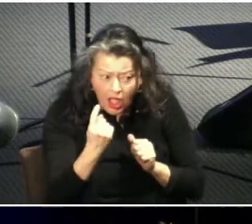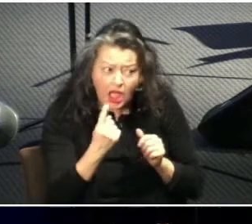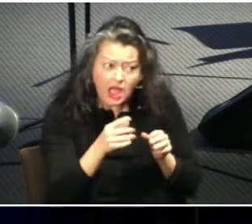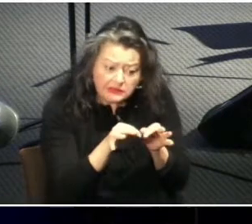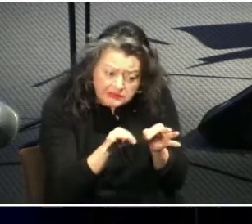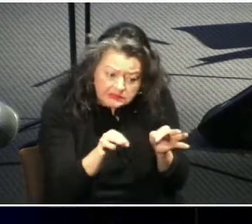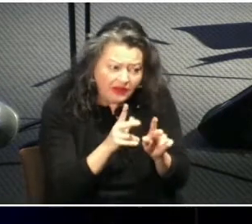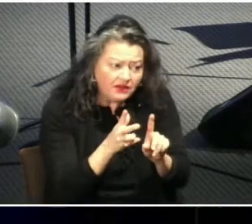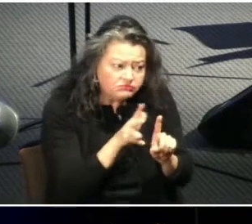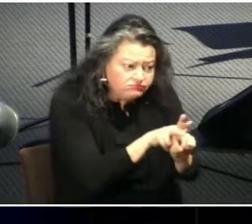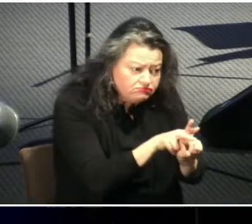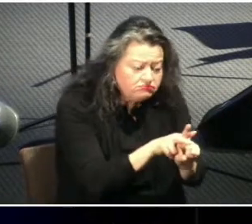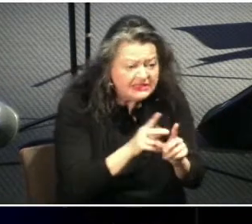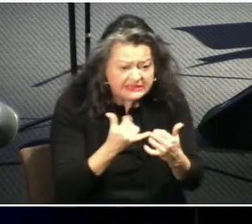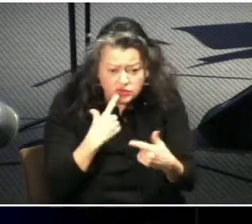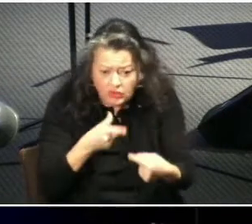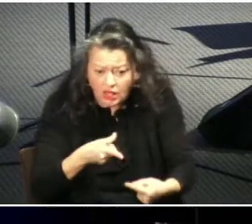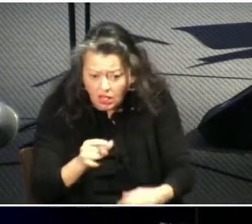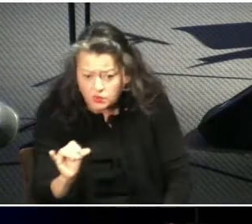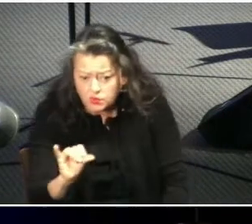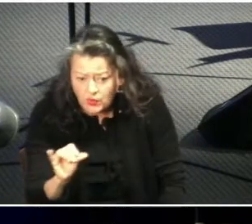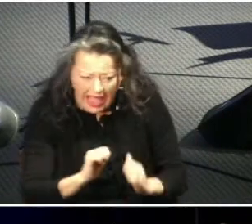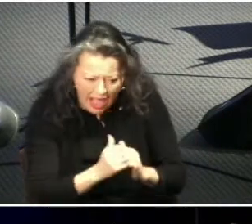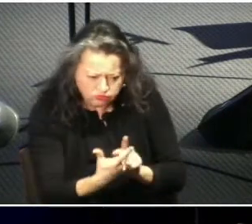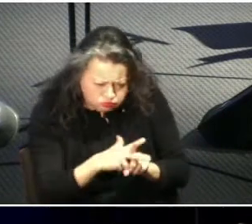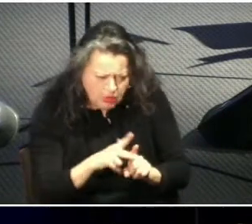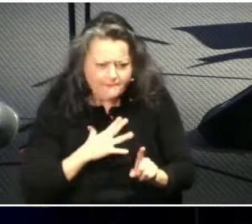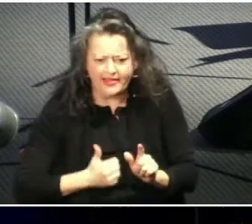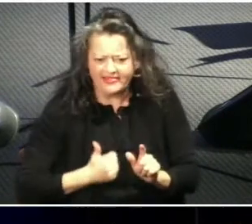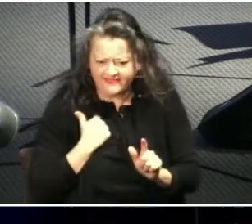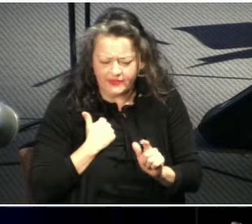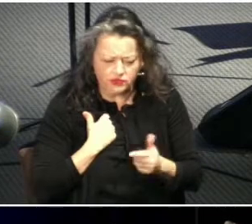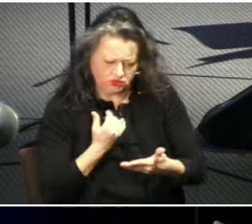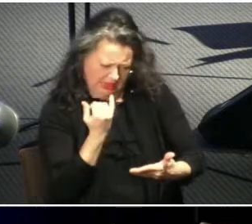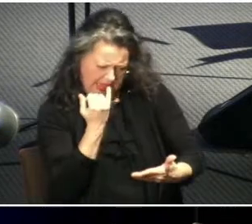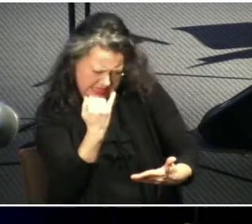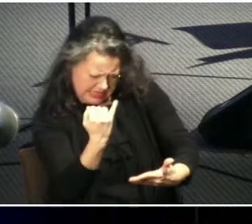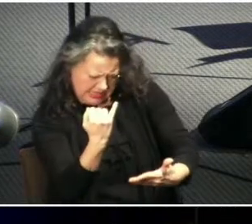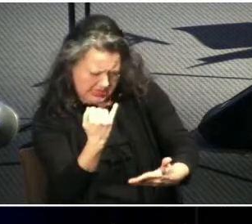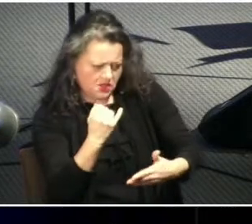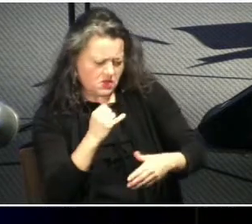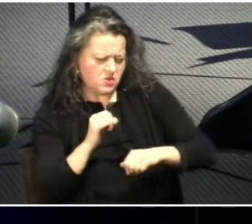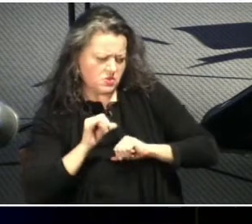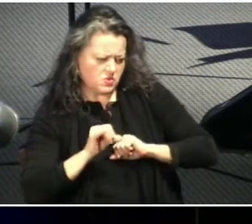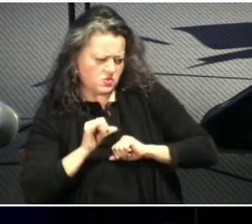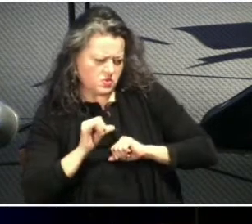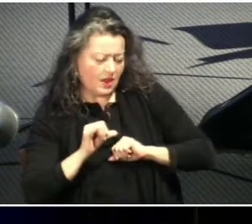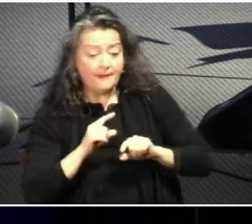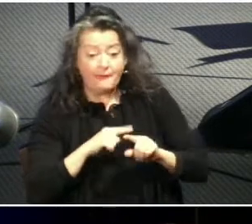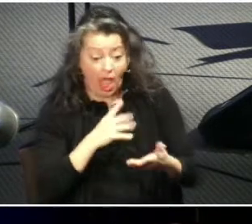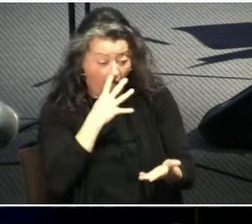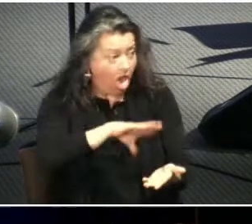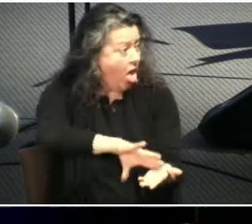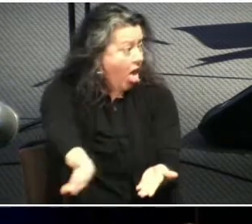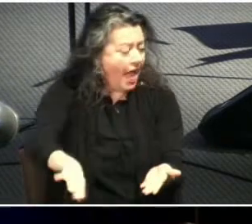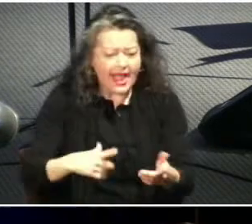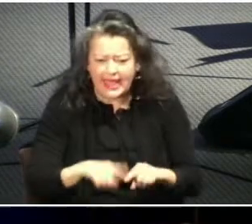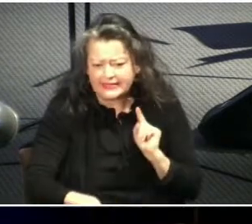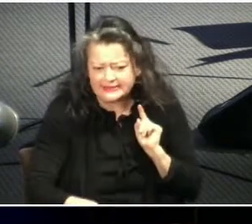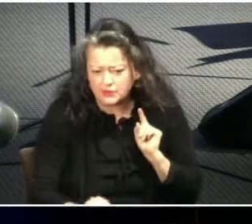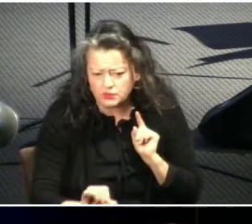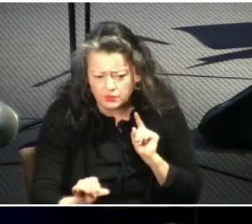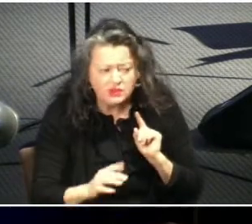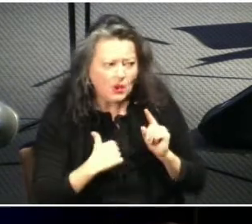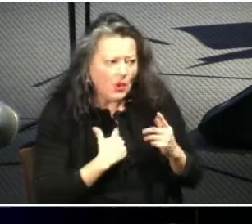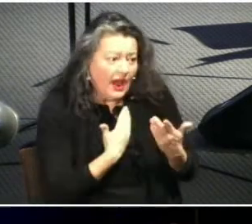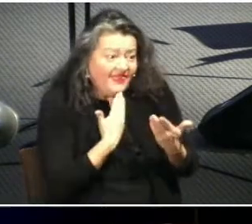application and some of this and taking the the theory and and applying it but we can't just ignore it so i really appreciate that you're